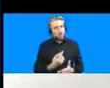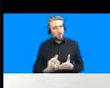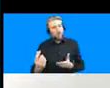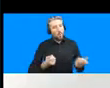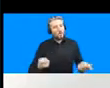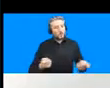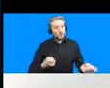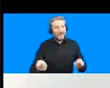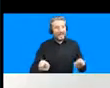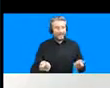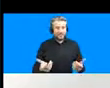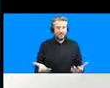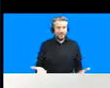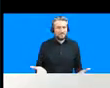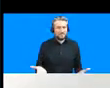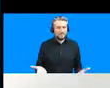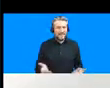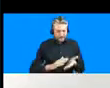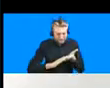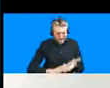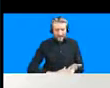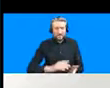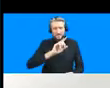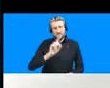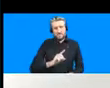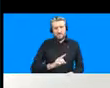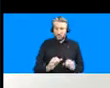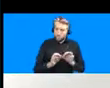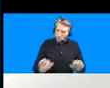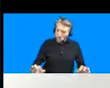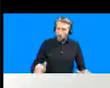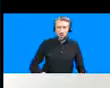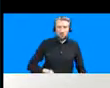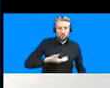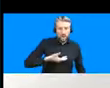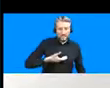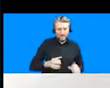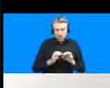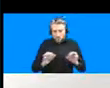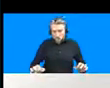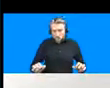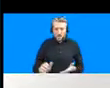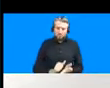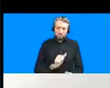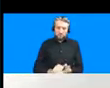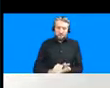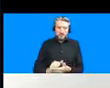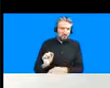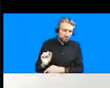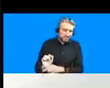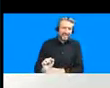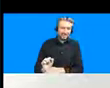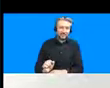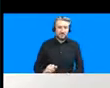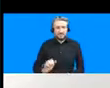in fact millions labor without worker rights or adequate protections and are dependent on on daily wages to